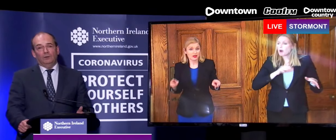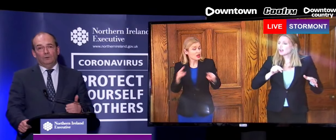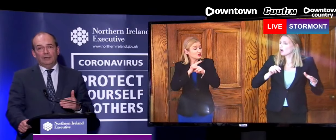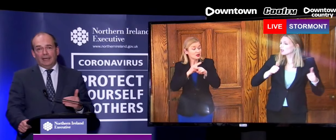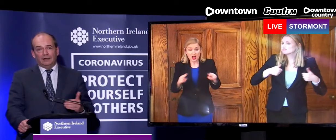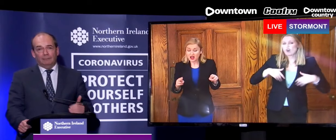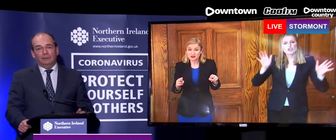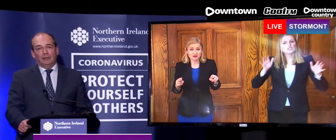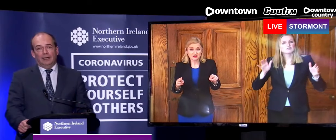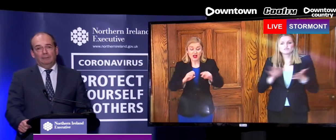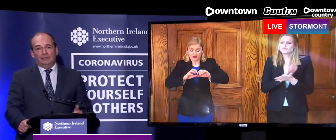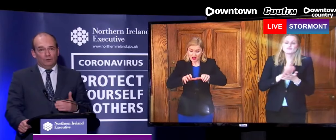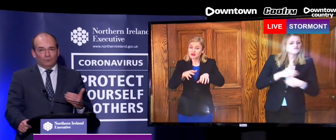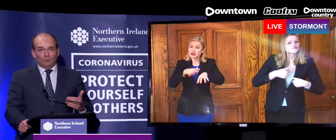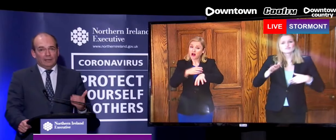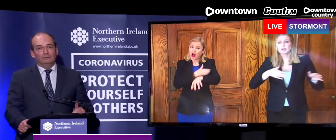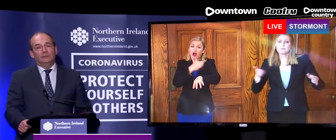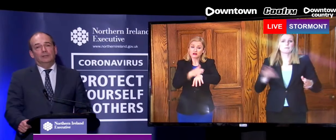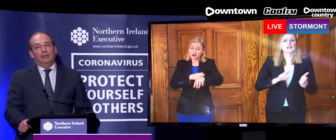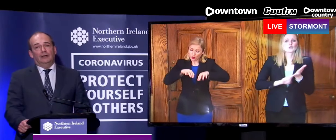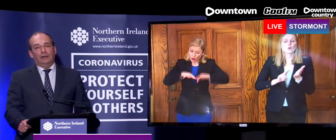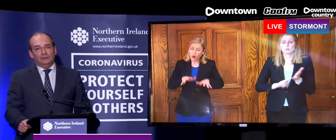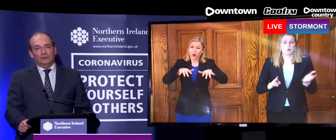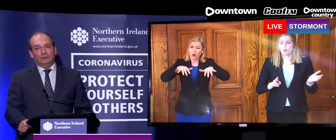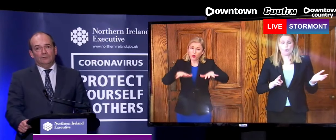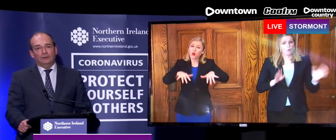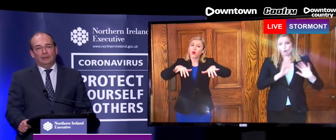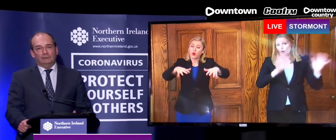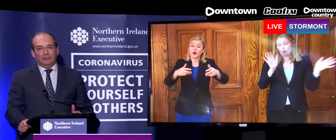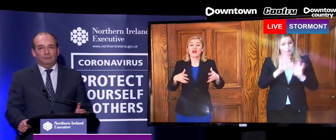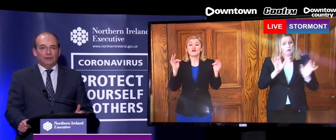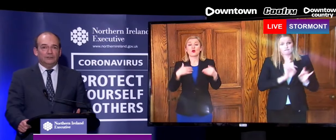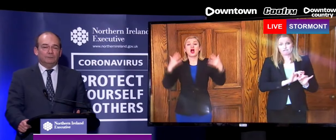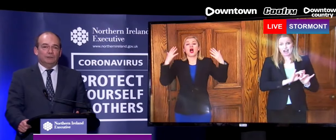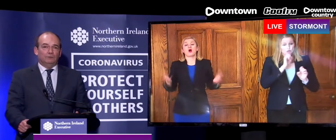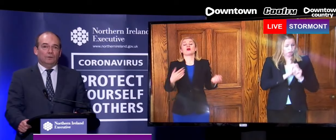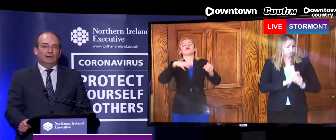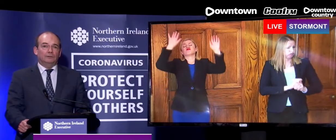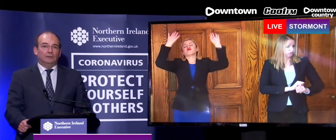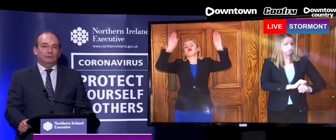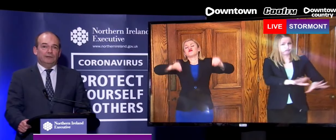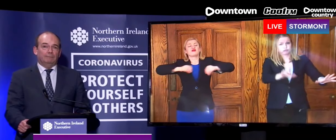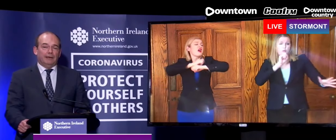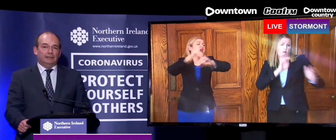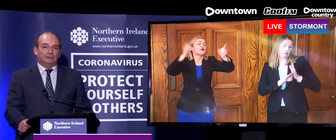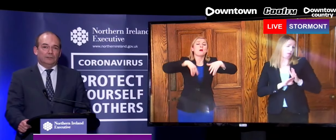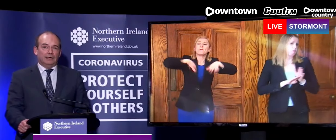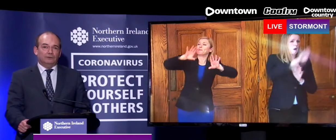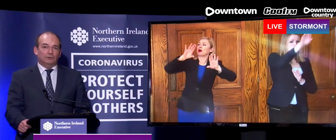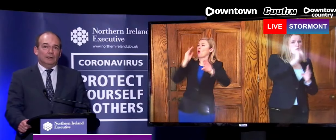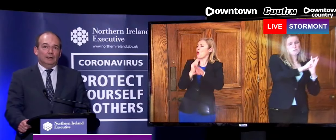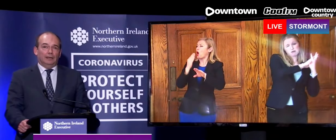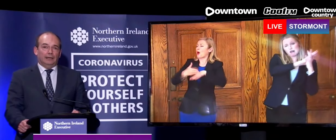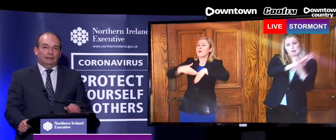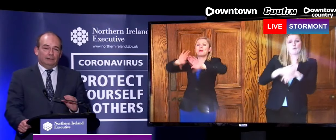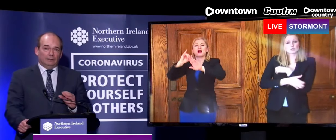and we would end up being overwhelmed and our health service and our healthcare professionals have been overwhelmed with the impact that it would